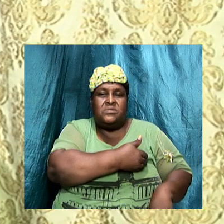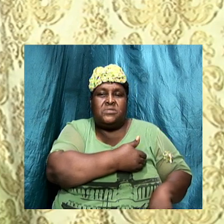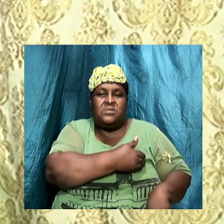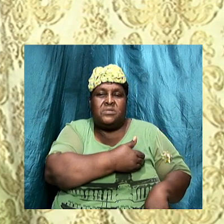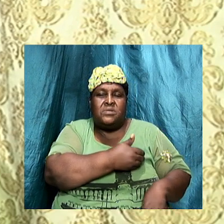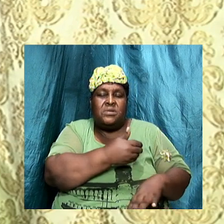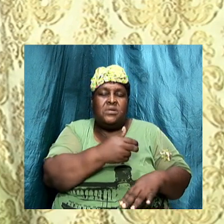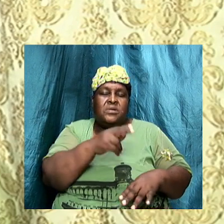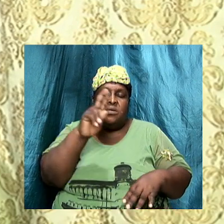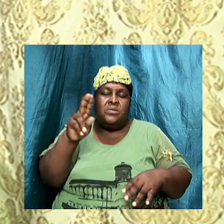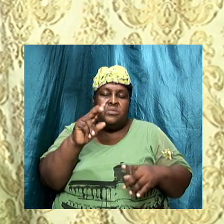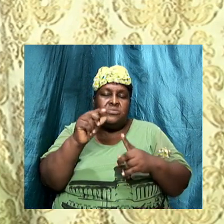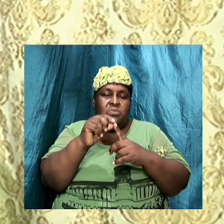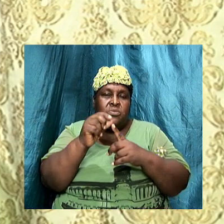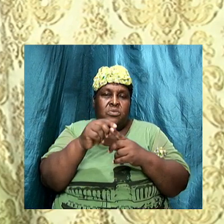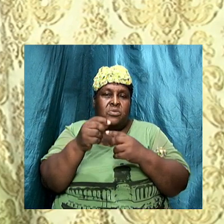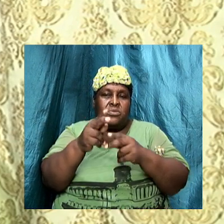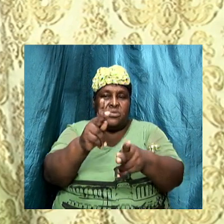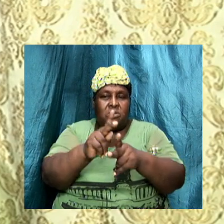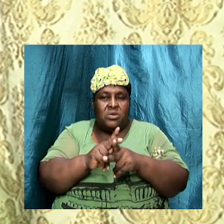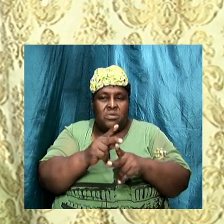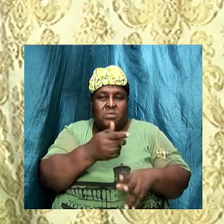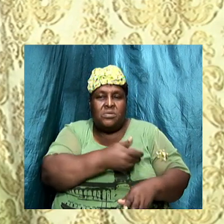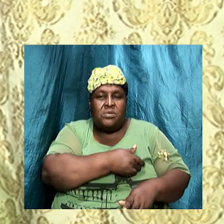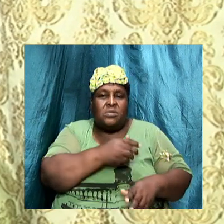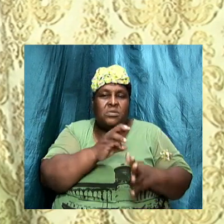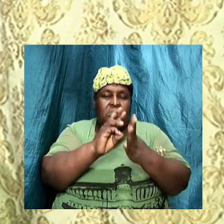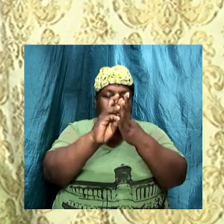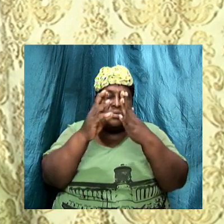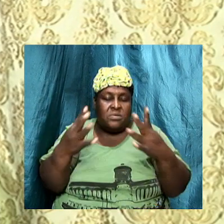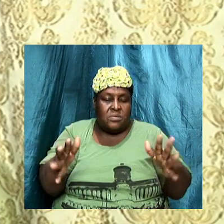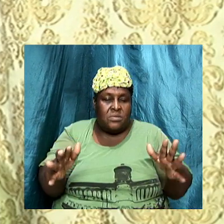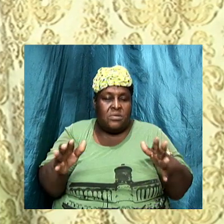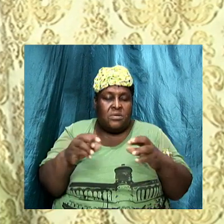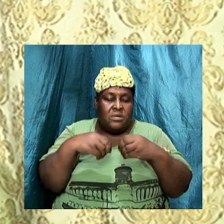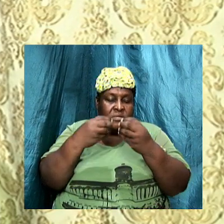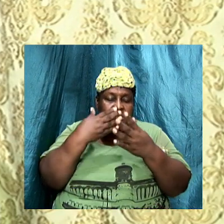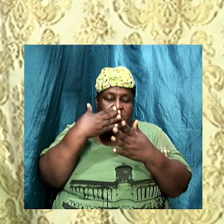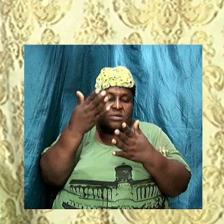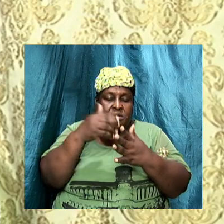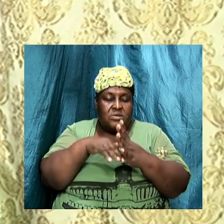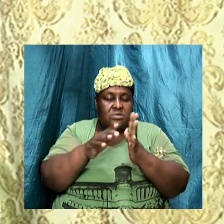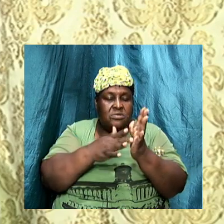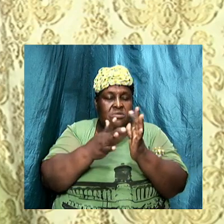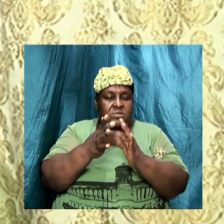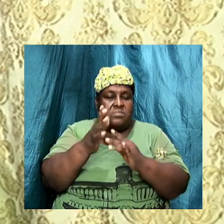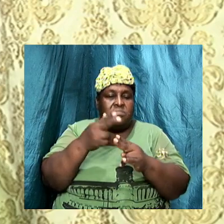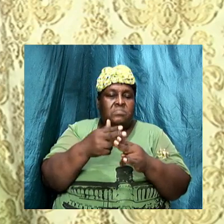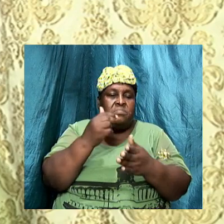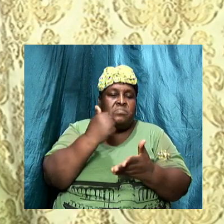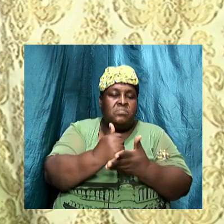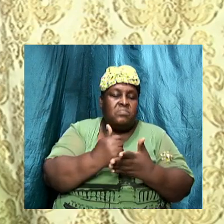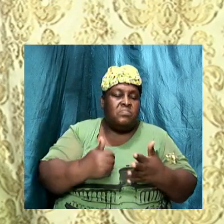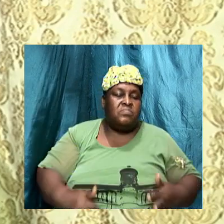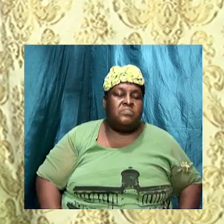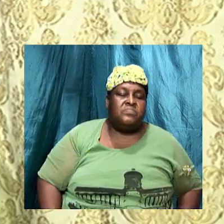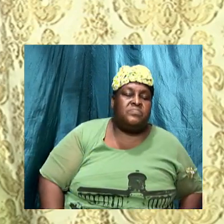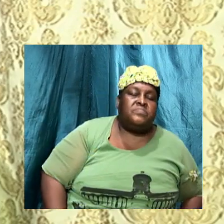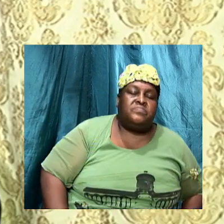to keep souls. And let your will be done as we give you thanks in Jesus' name. Amen. Amen.